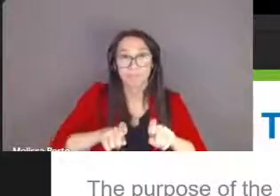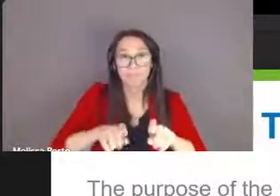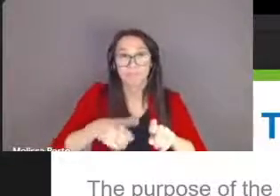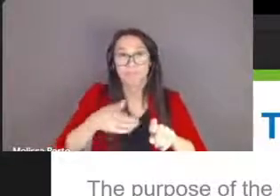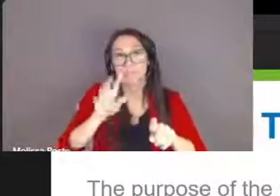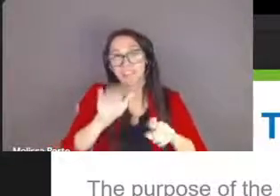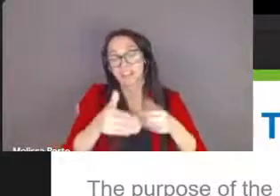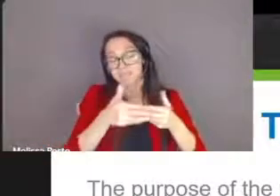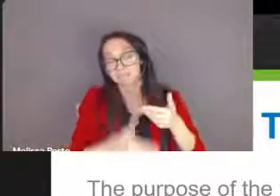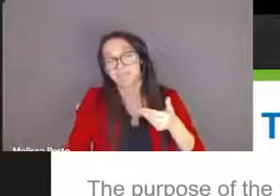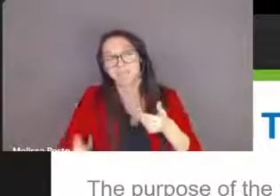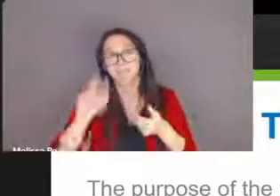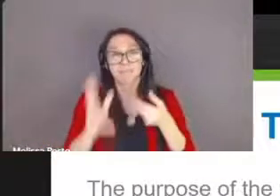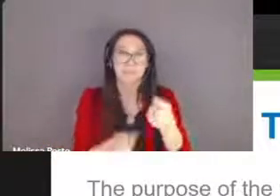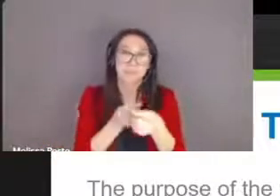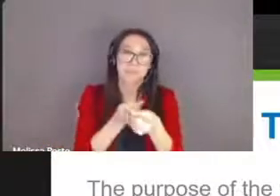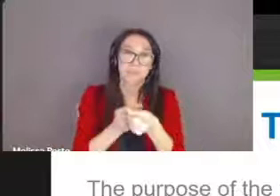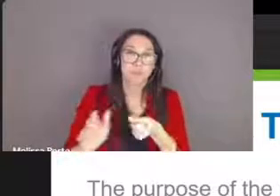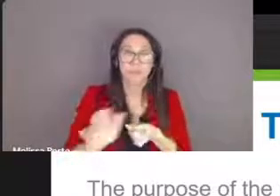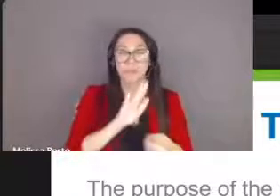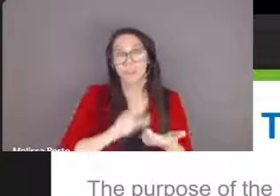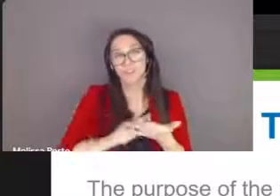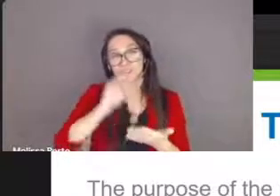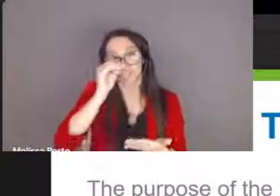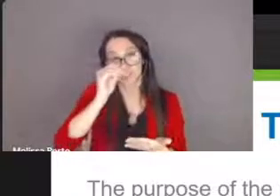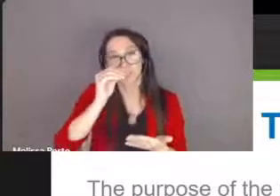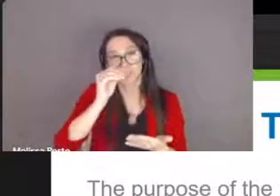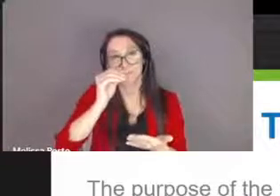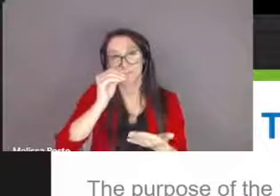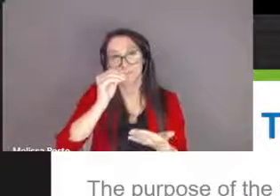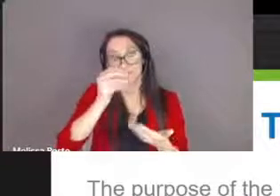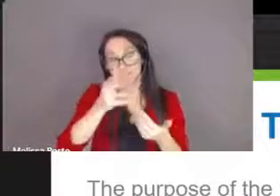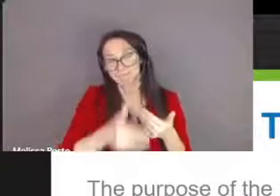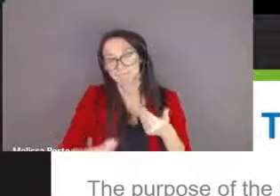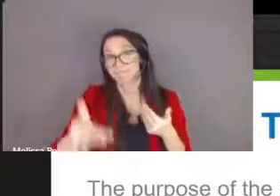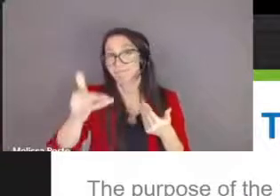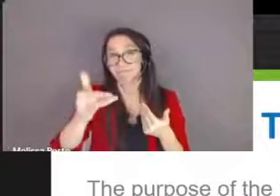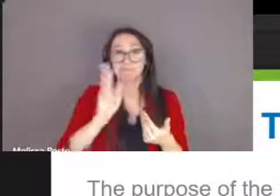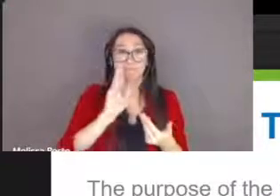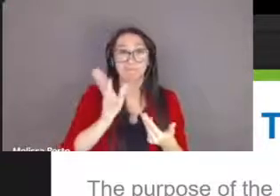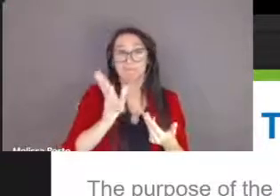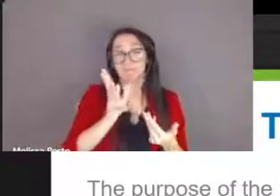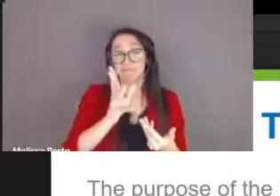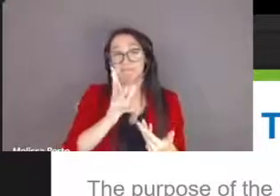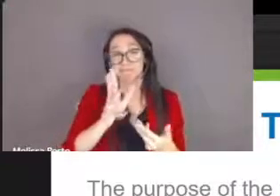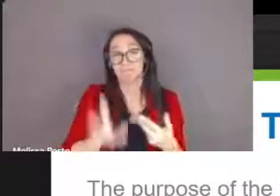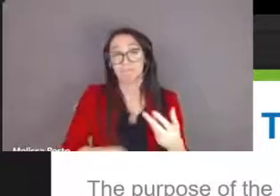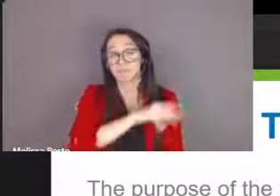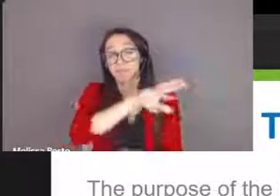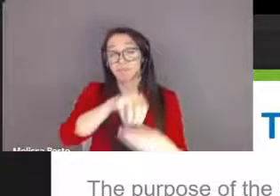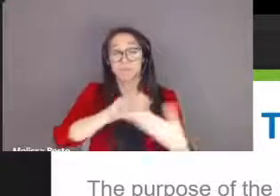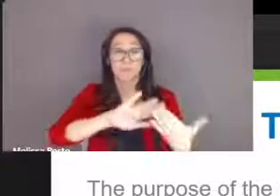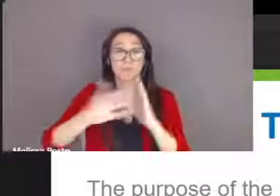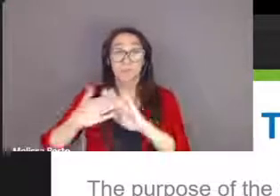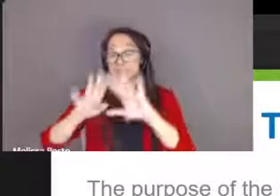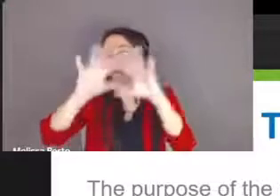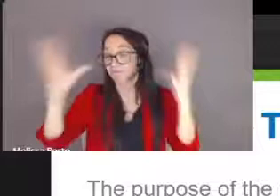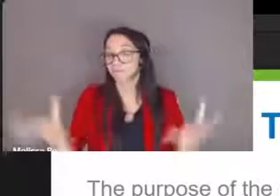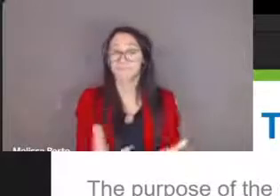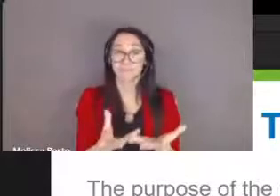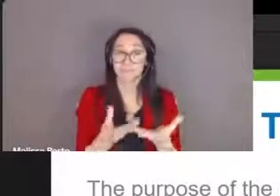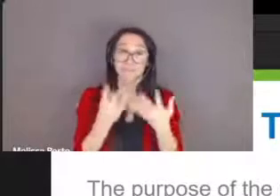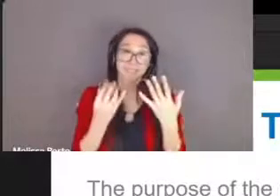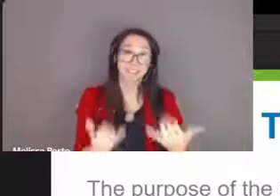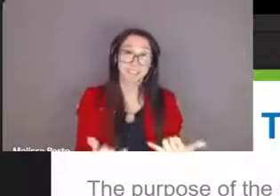learning and nurture competencies that they will need to thrive in the world of today and tomorrow this program reflects the belief that